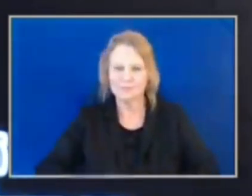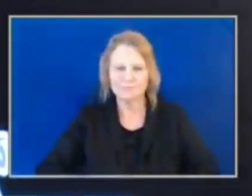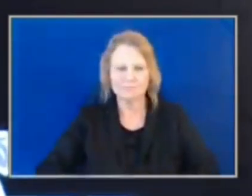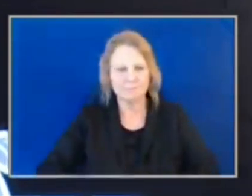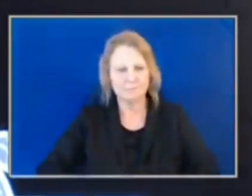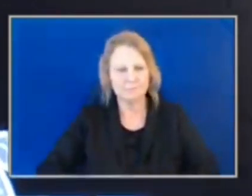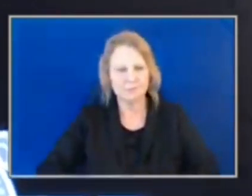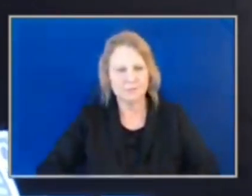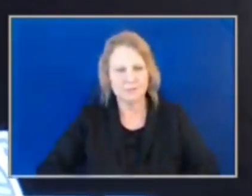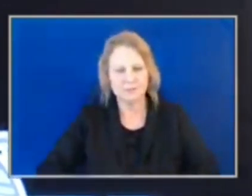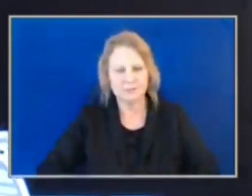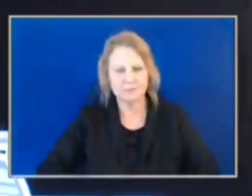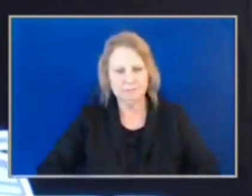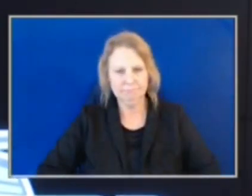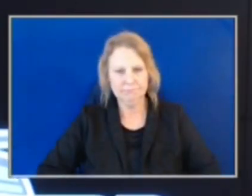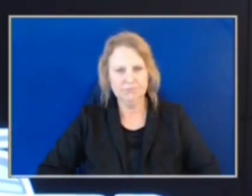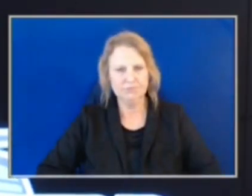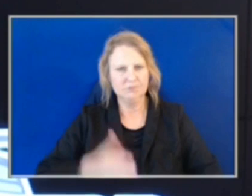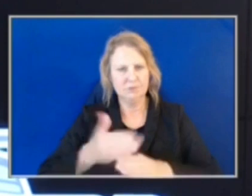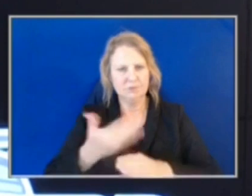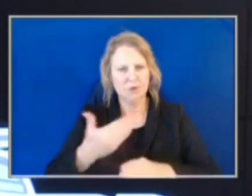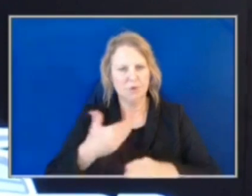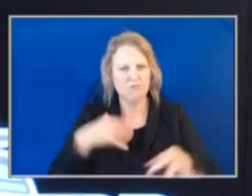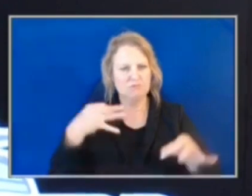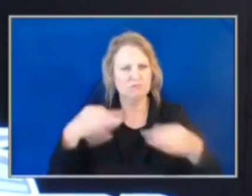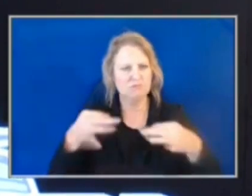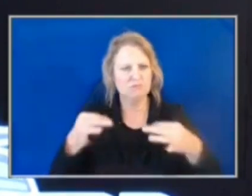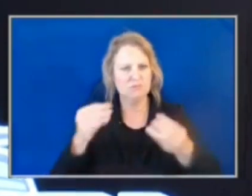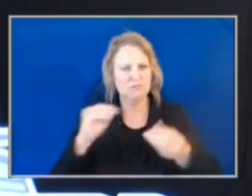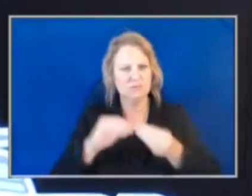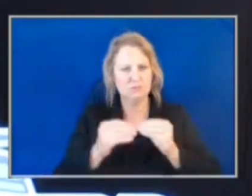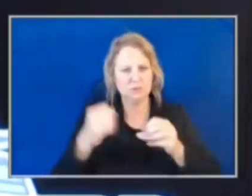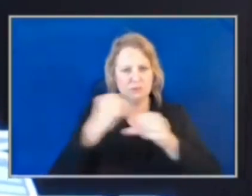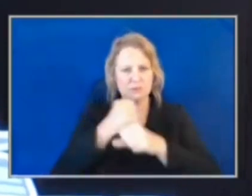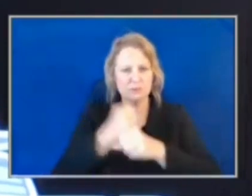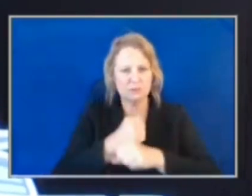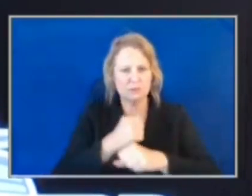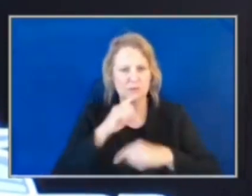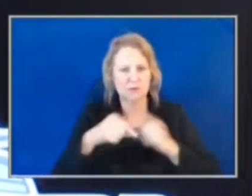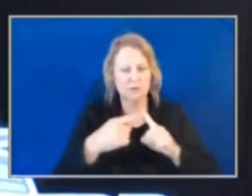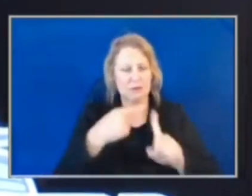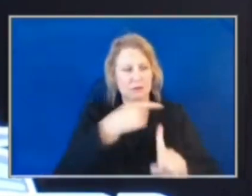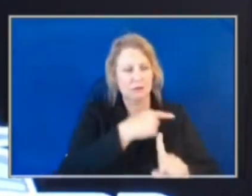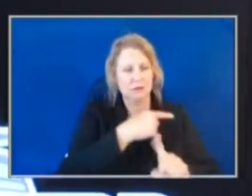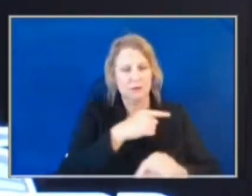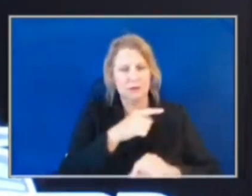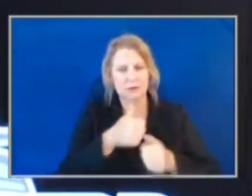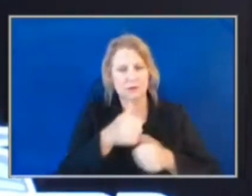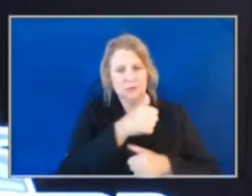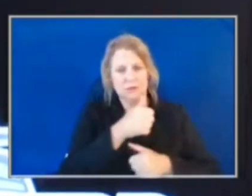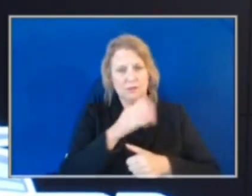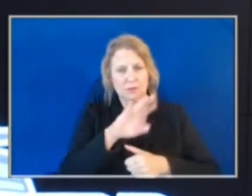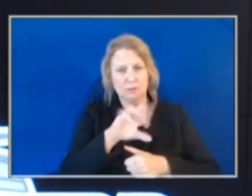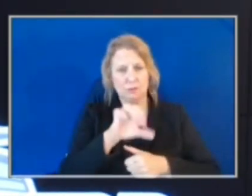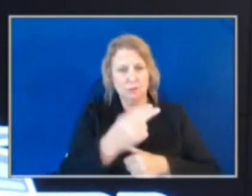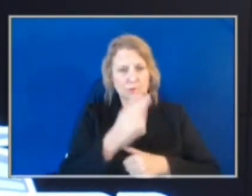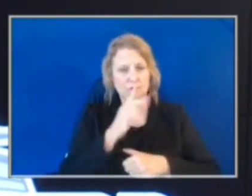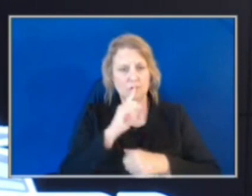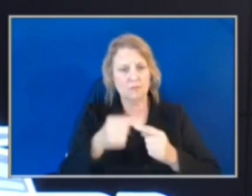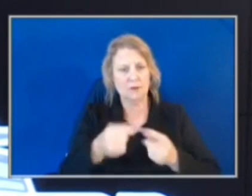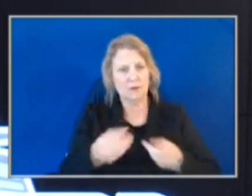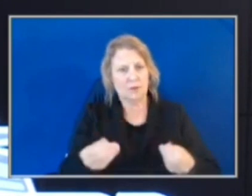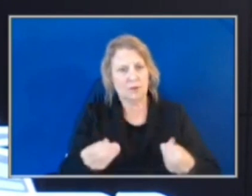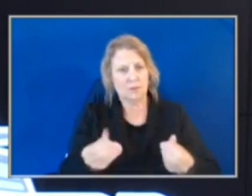Before I get into the numbers, I'd like to pick up right where Deputy Chief Brochu left off, the juvenile and auto thefts. Property crime is up